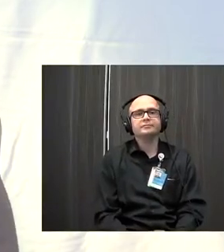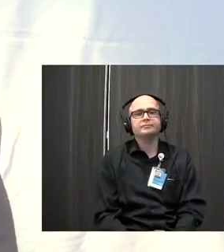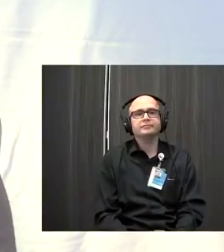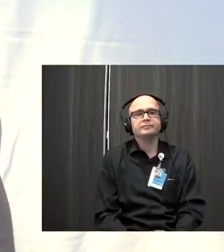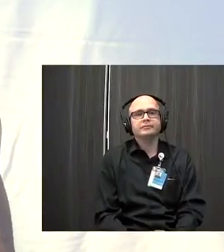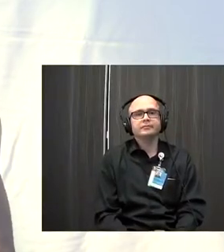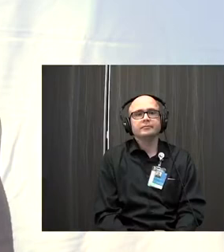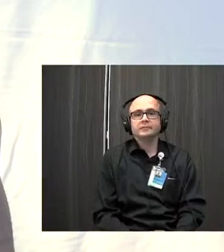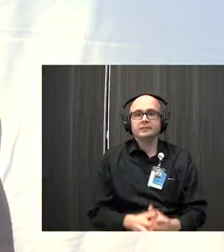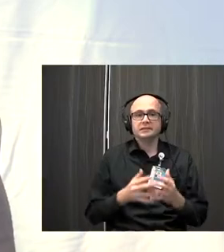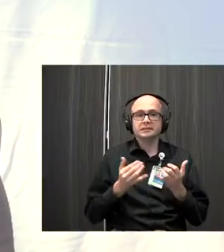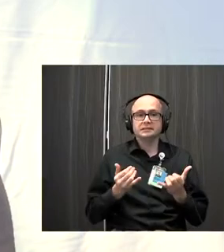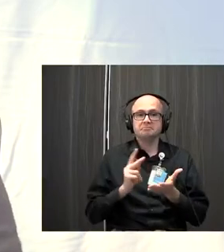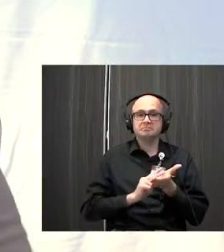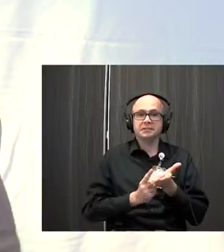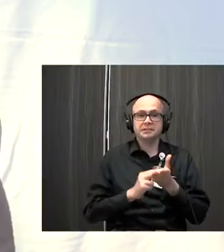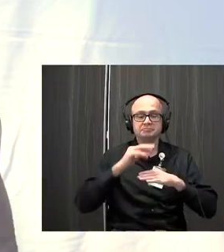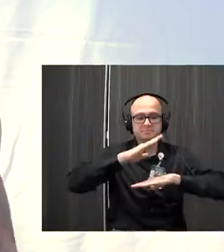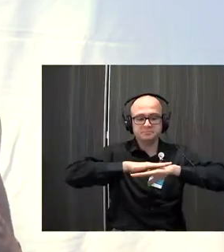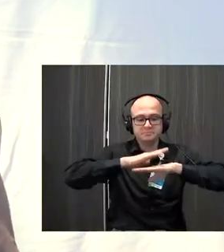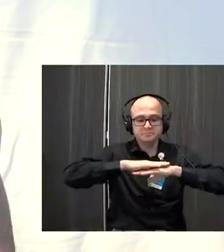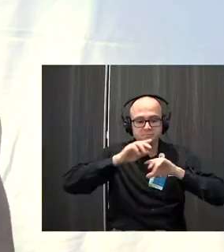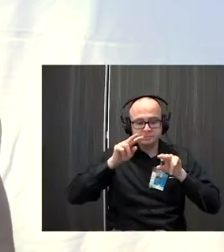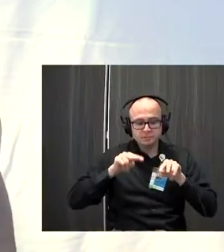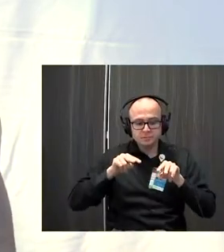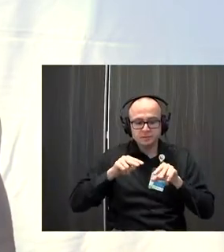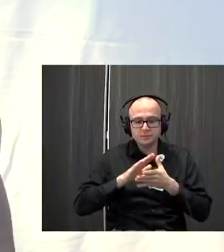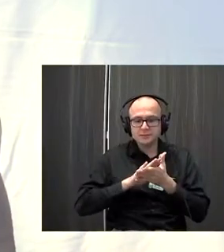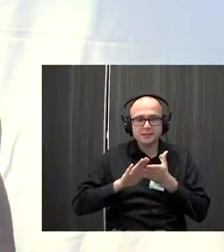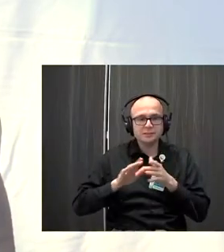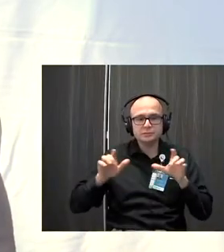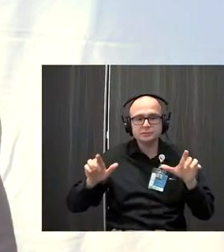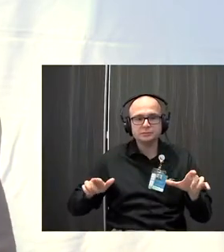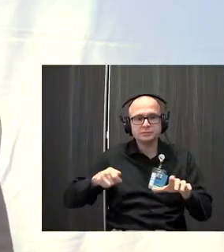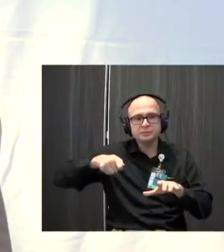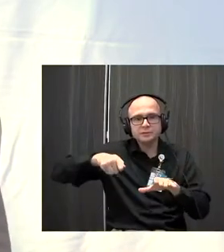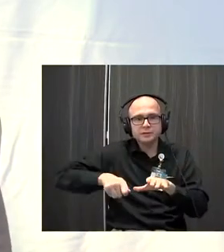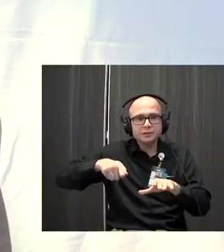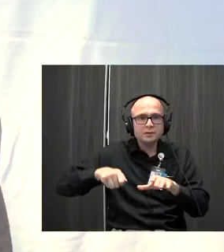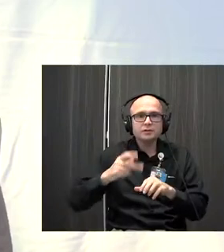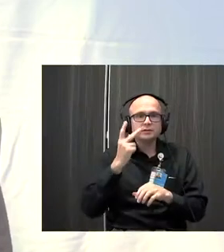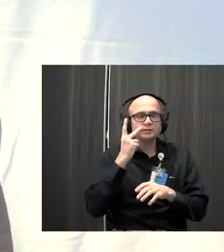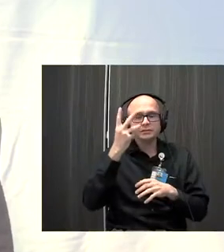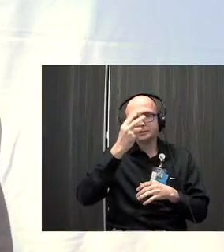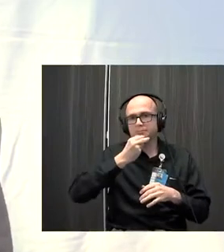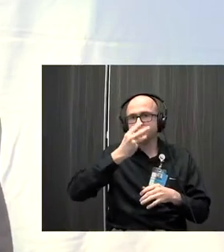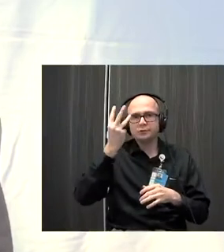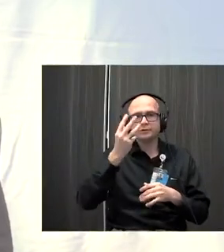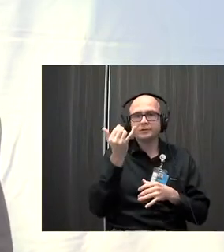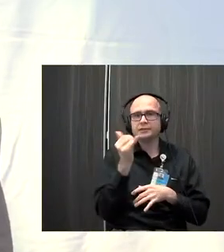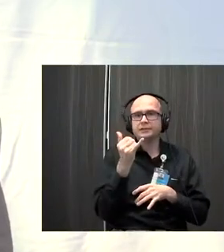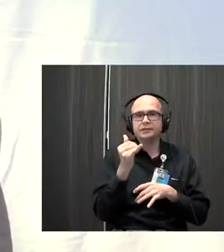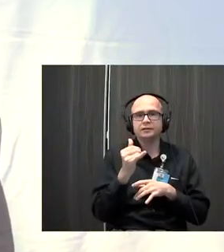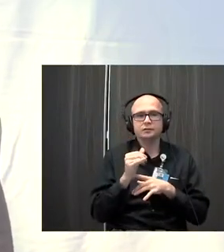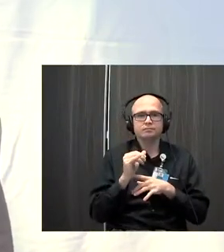And now in your kitchen, you look down on the counter. And on the countertop, there's a nice cutting board. And on the cutting board, you see a beautiful, yellow,